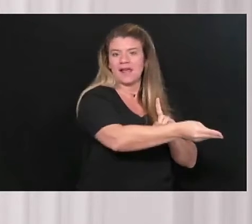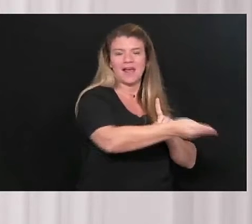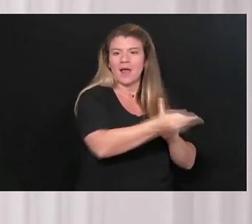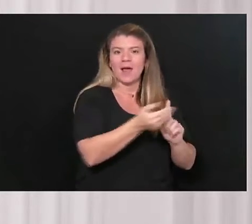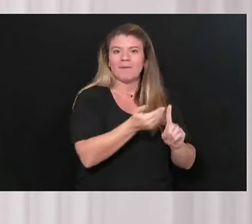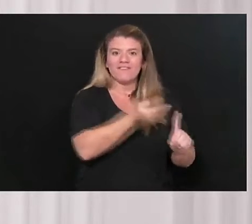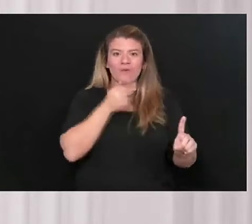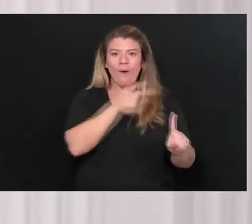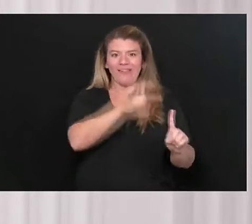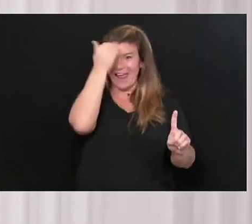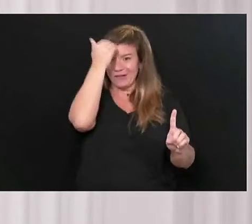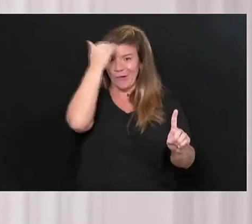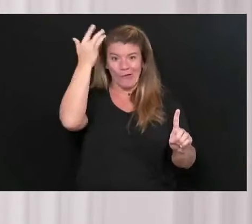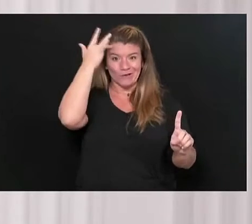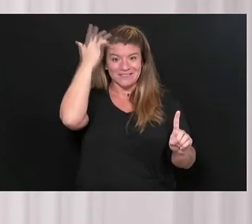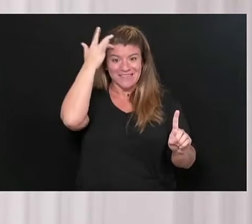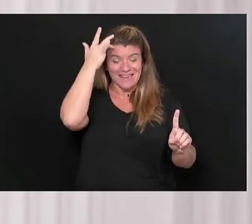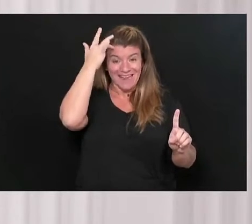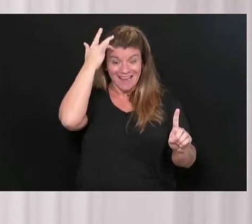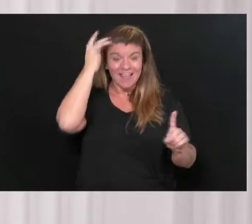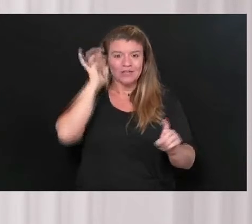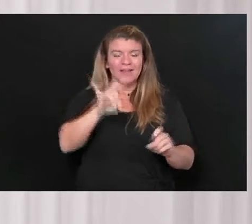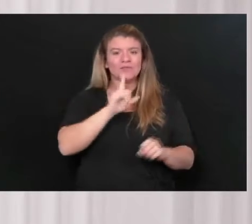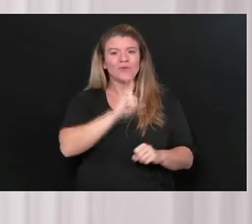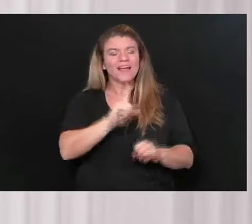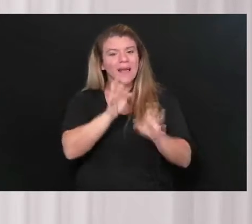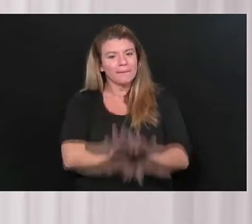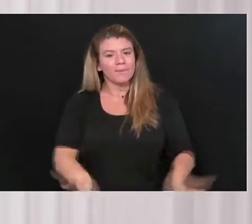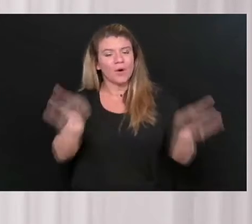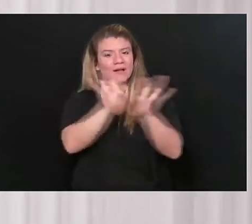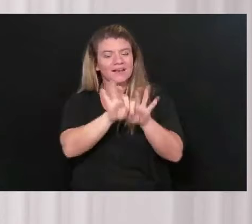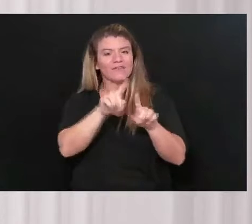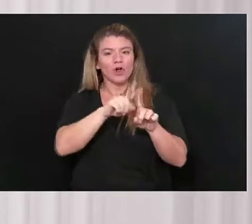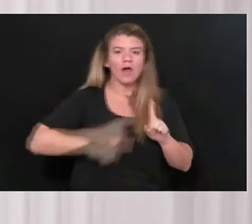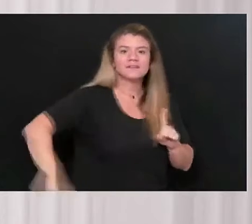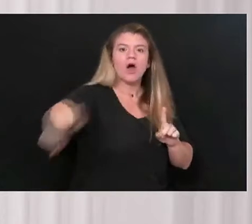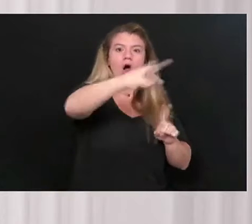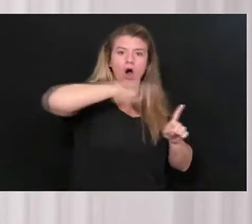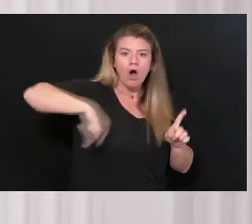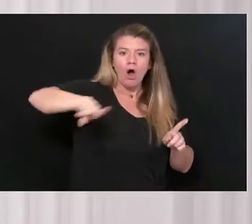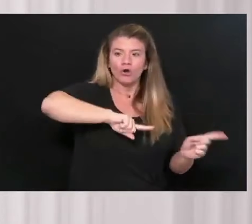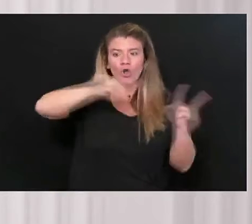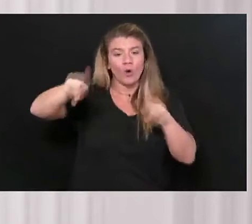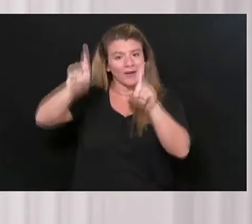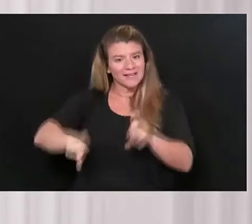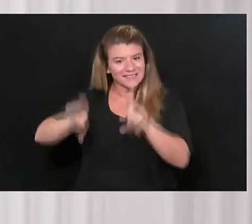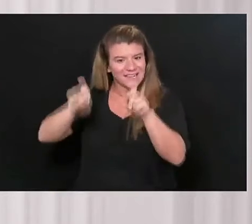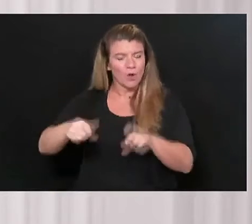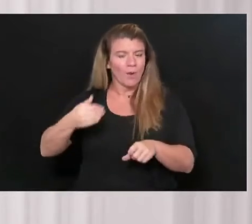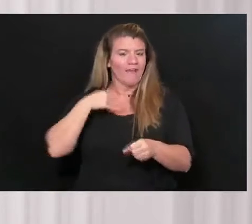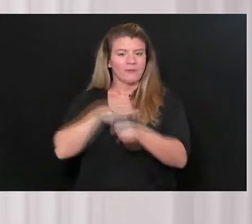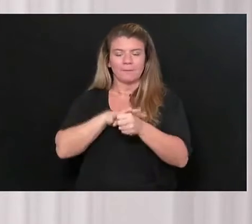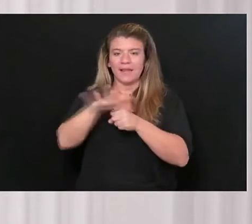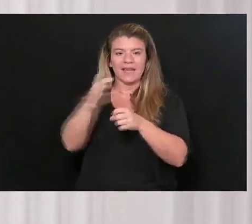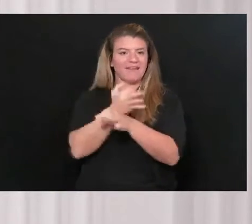so important that all of our citizens go get tested. We have free testing, we've opened up that opportunity.